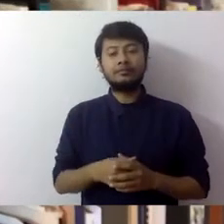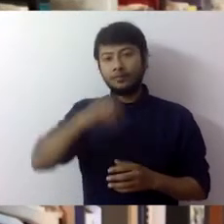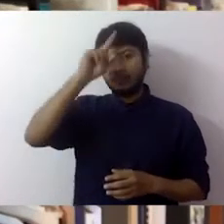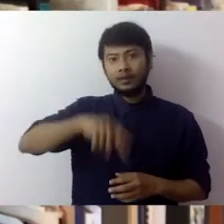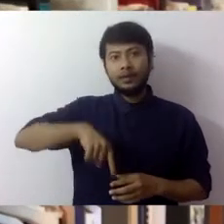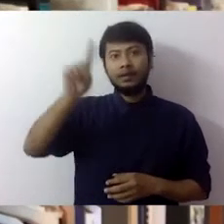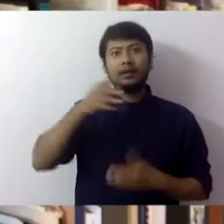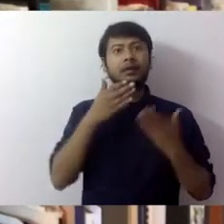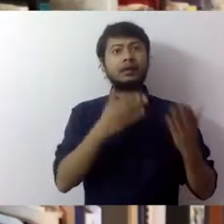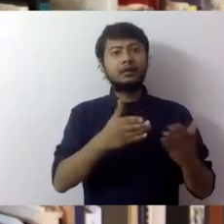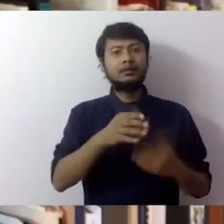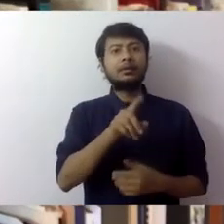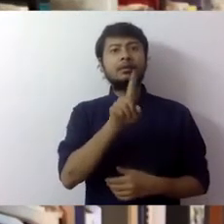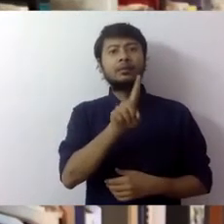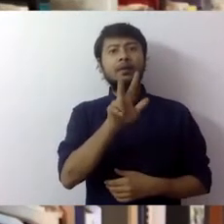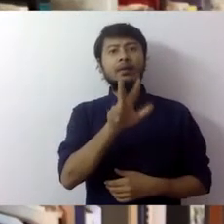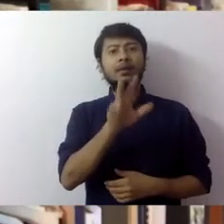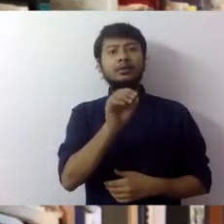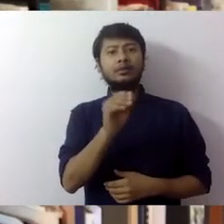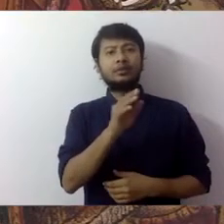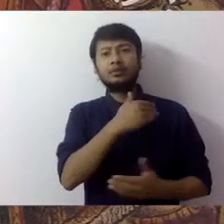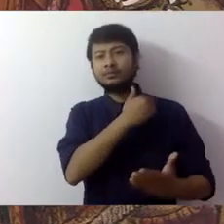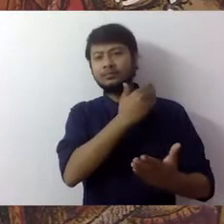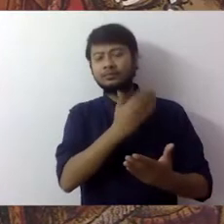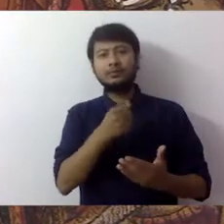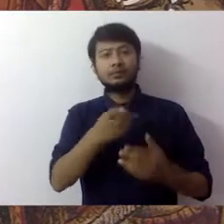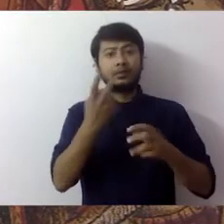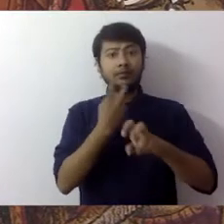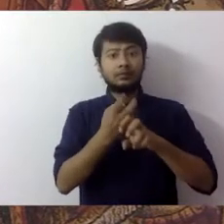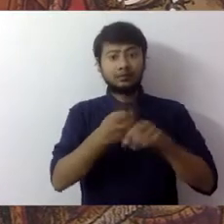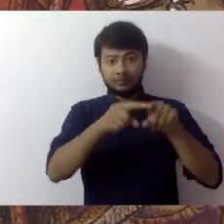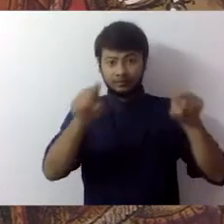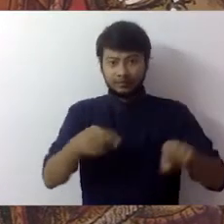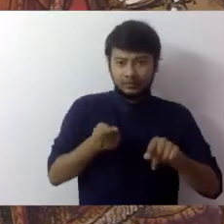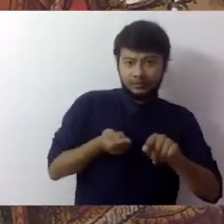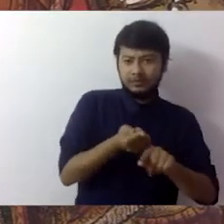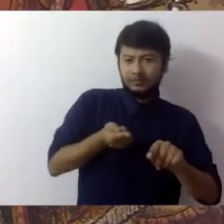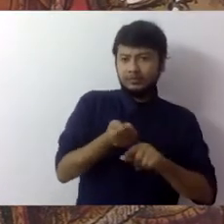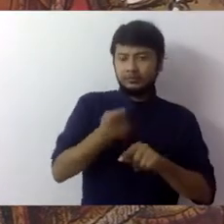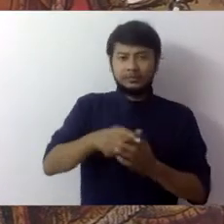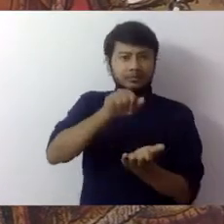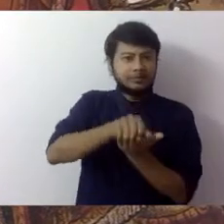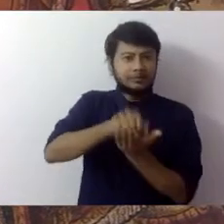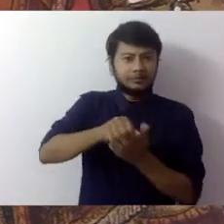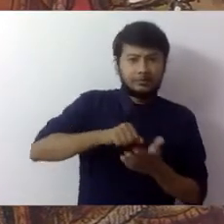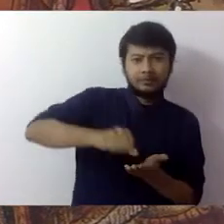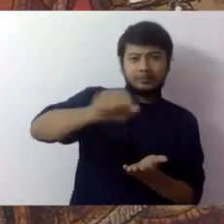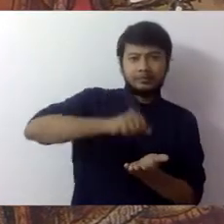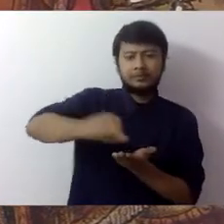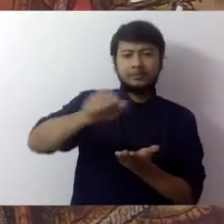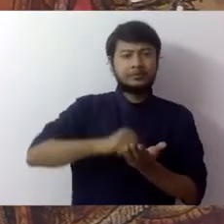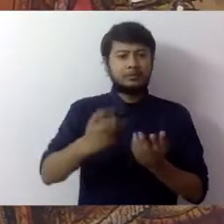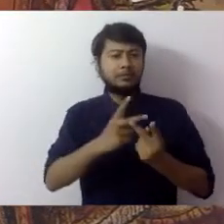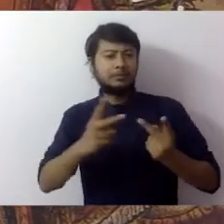of a great expansion in lithographic printing. This print was made by a small press called Oriental Art Studio and to my